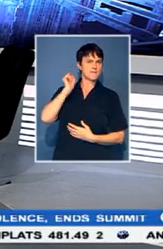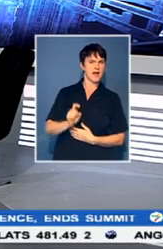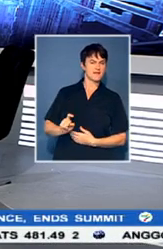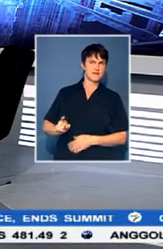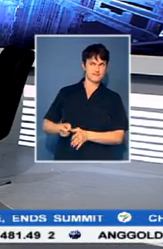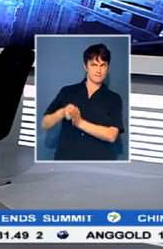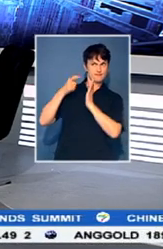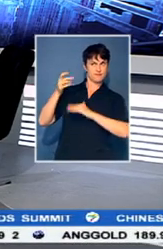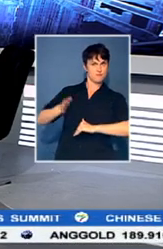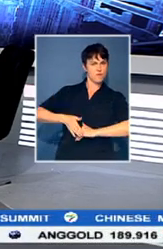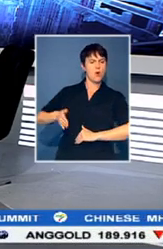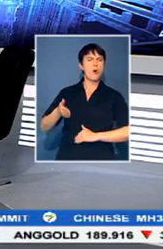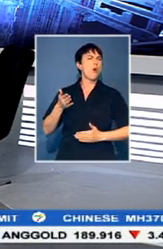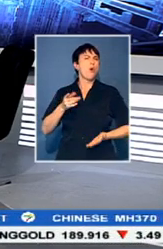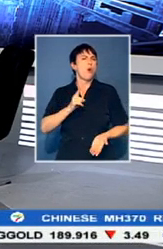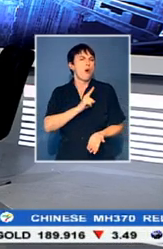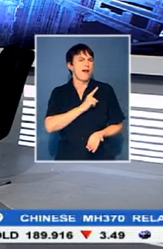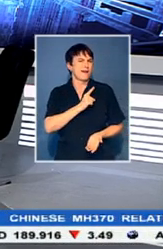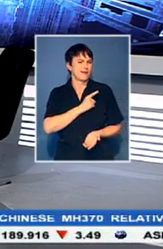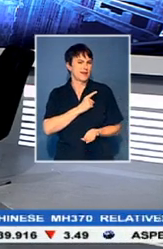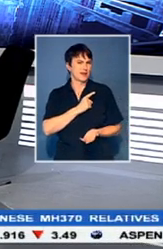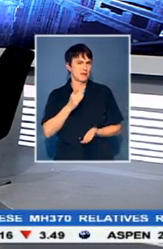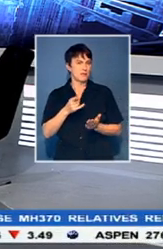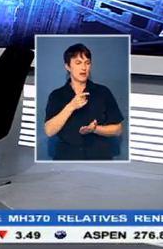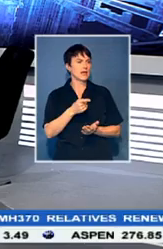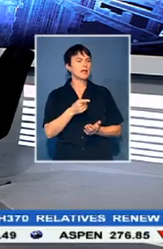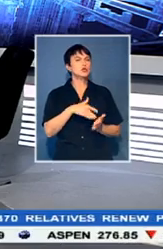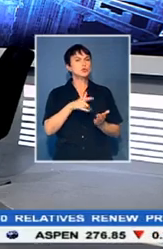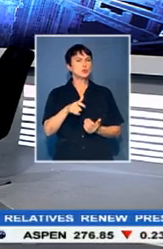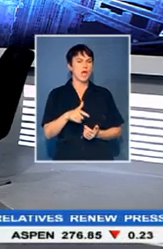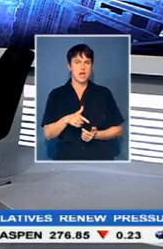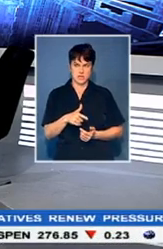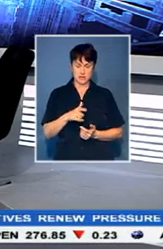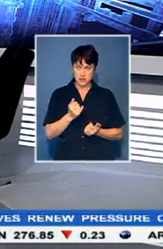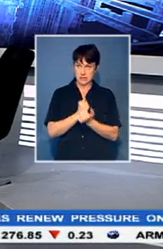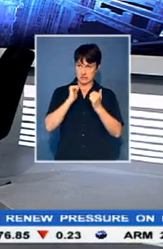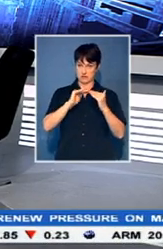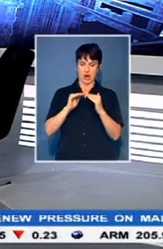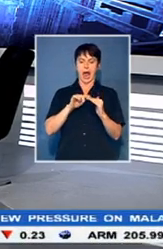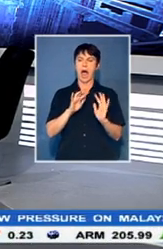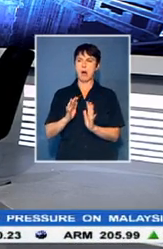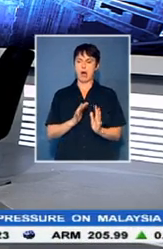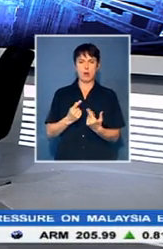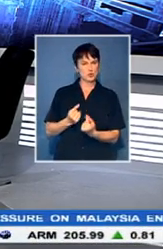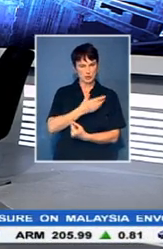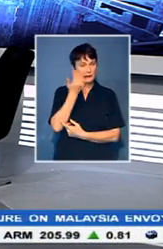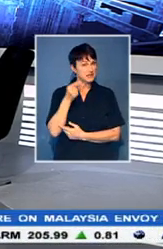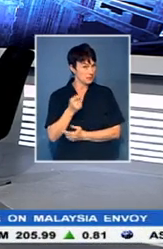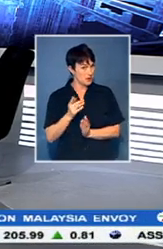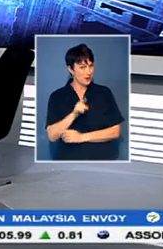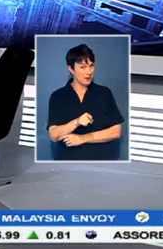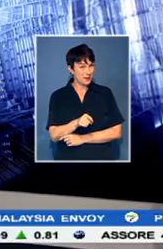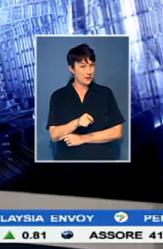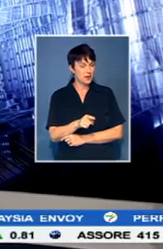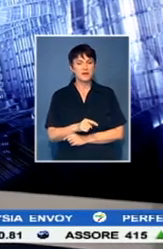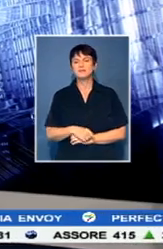Or is it a case of, look, maybe, you know, we're not used to this democracy we have. We're not sure how to use it, so to speak. I guess